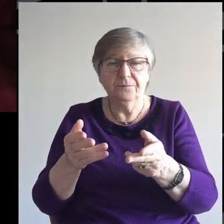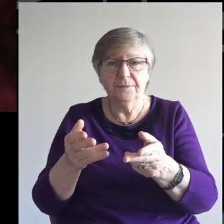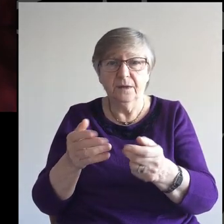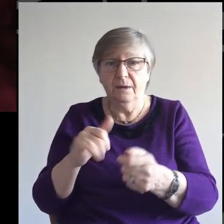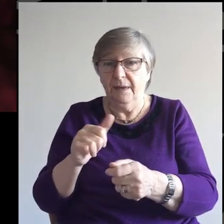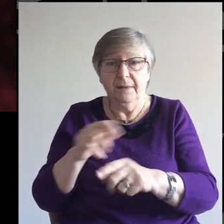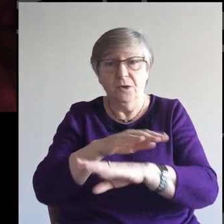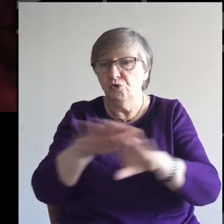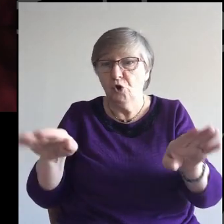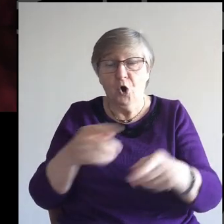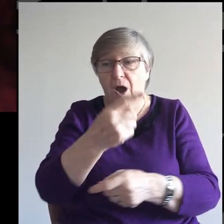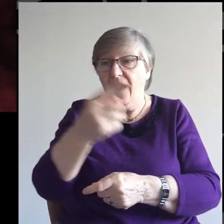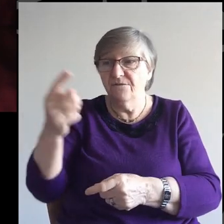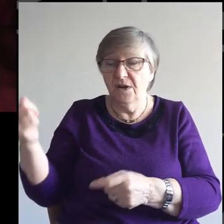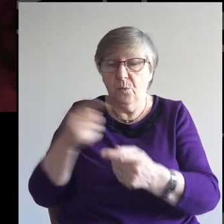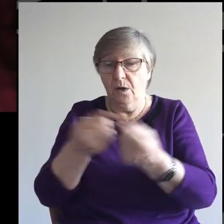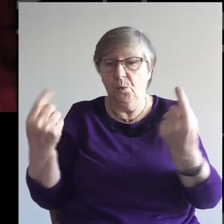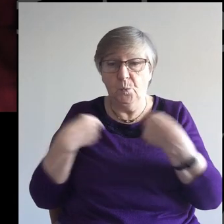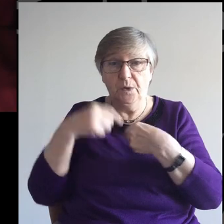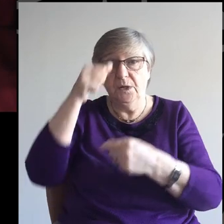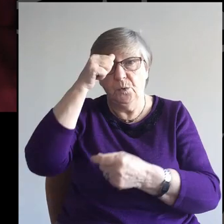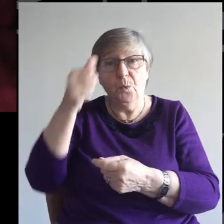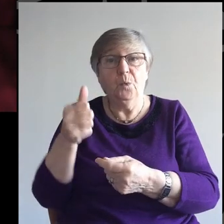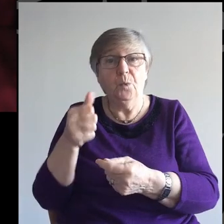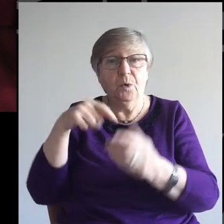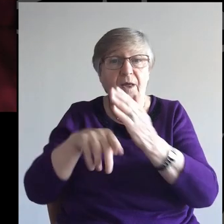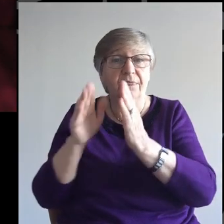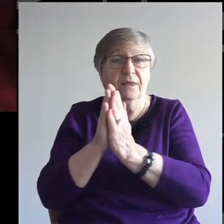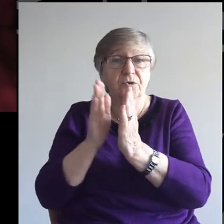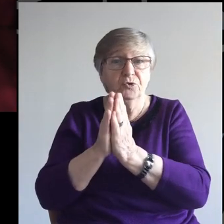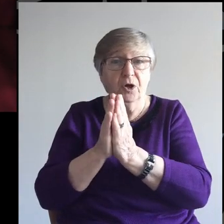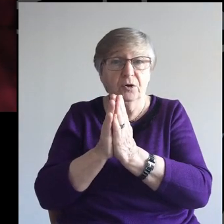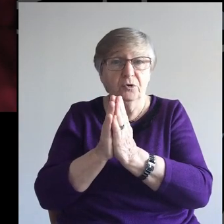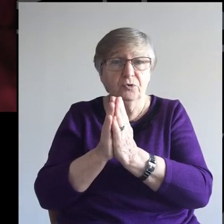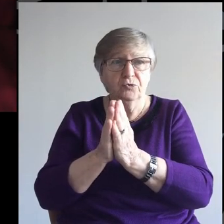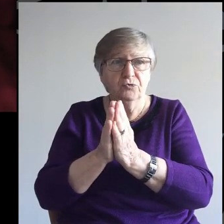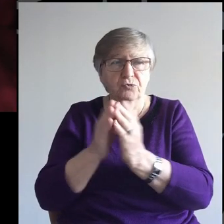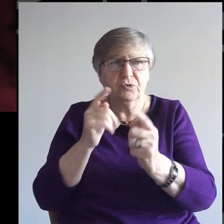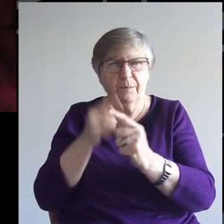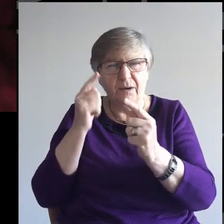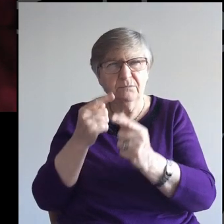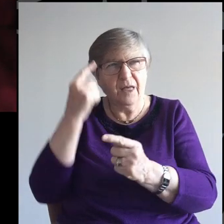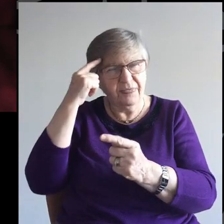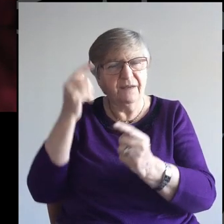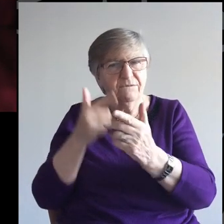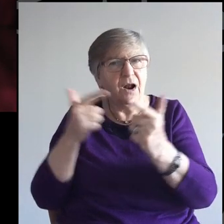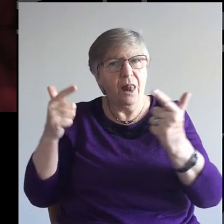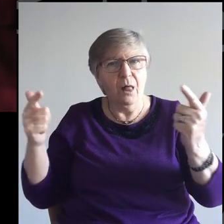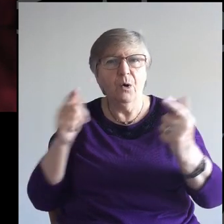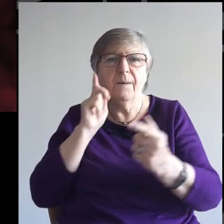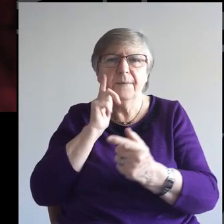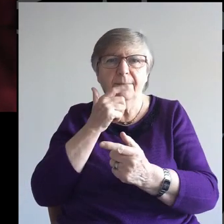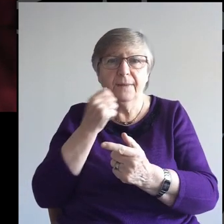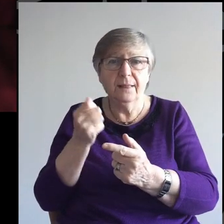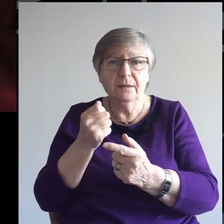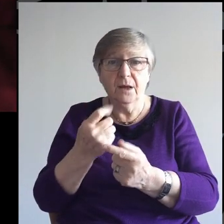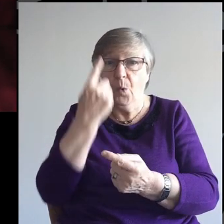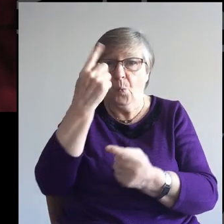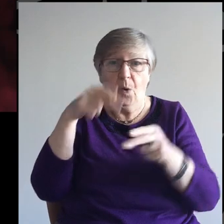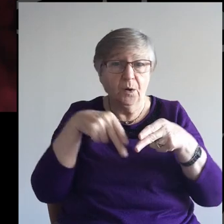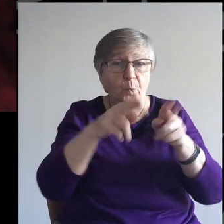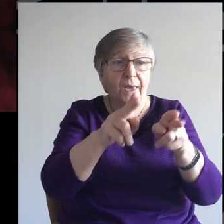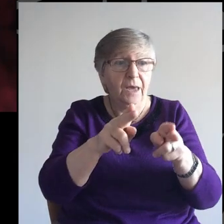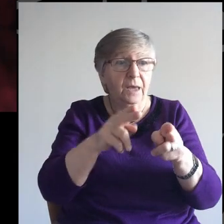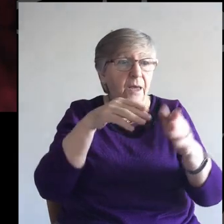Maybe not everyone that we know in church circles, but certainly for a large majority, it was the one